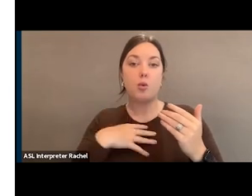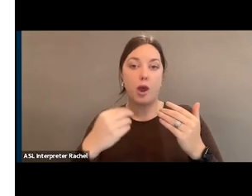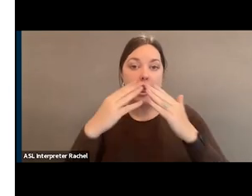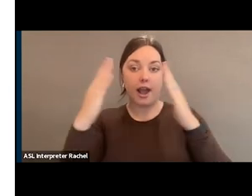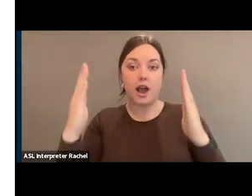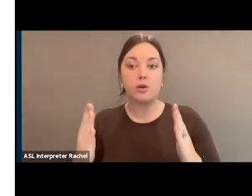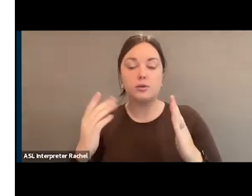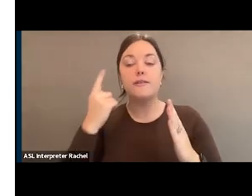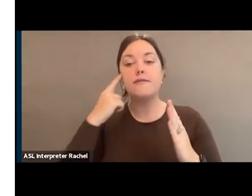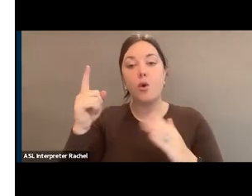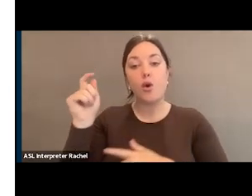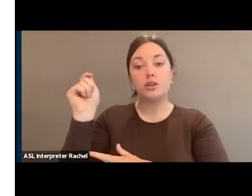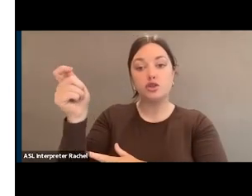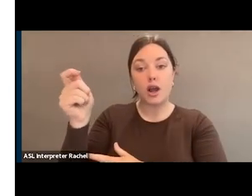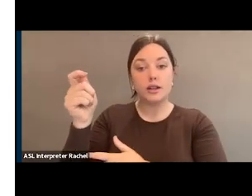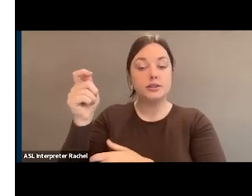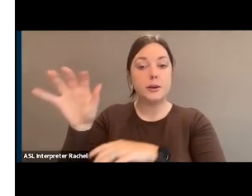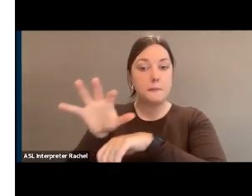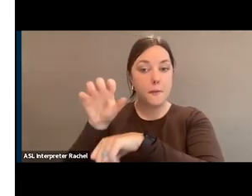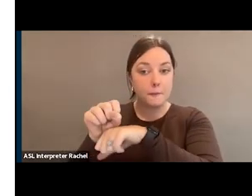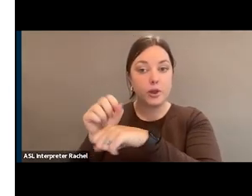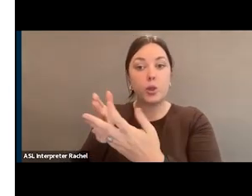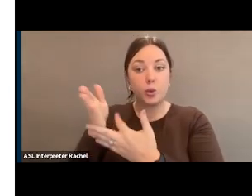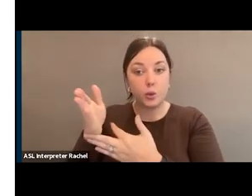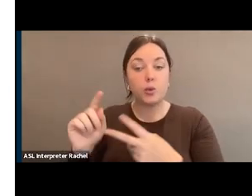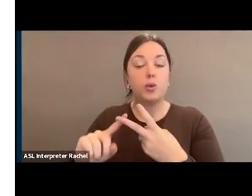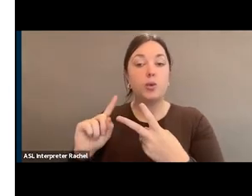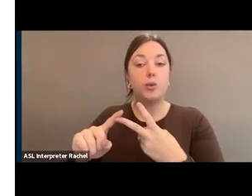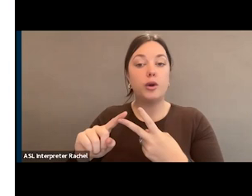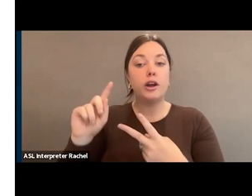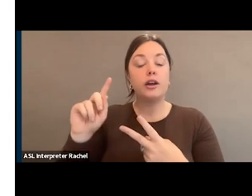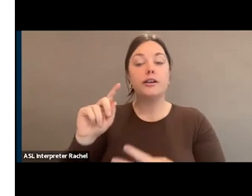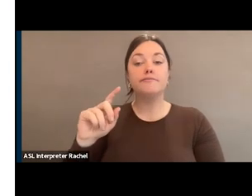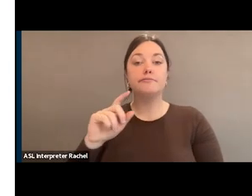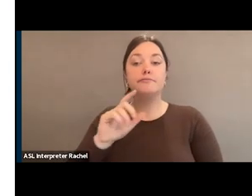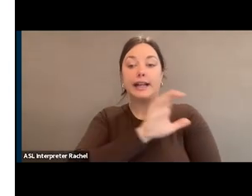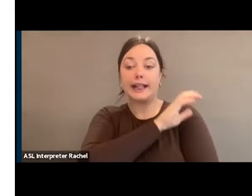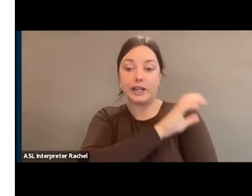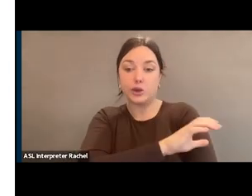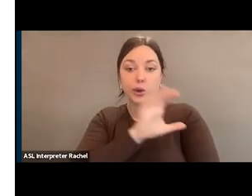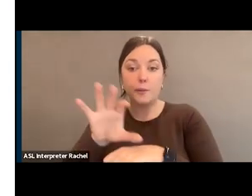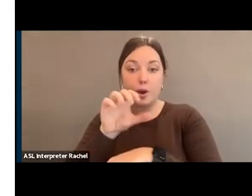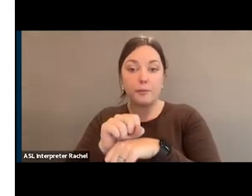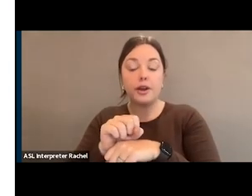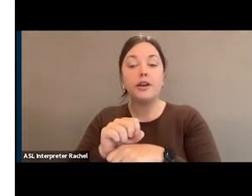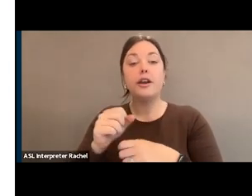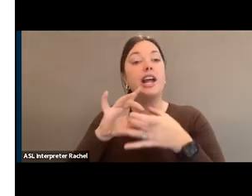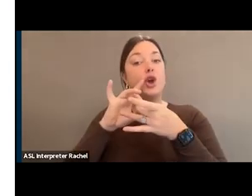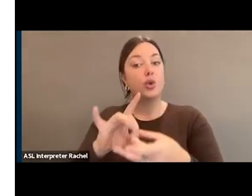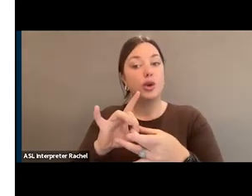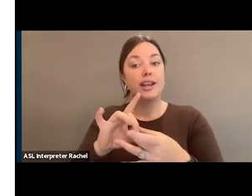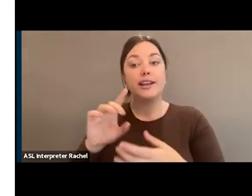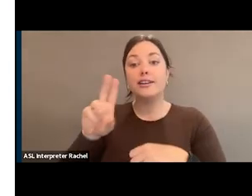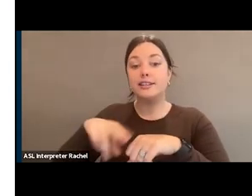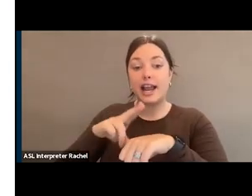judge appointments through all of the political appointments for the federal agencies throughout, including National Endowment for the Arts, National